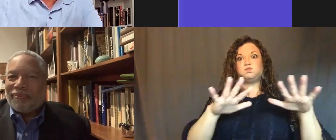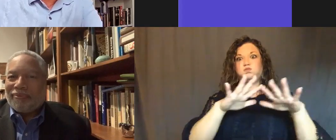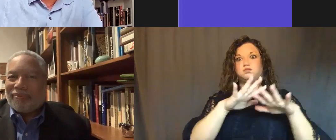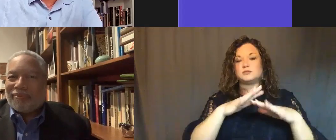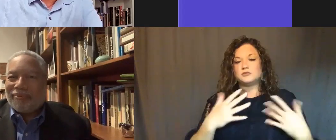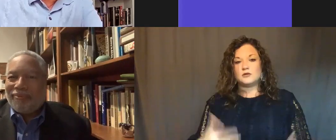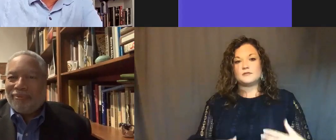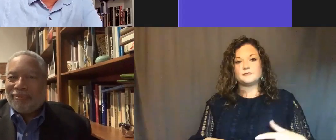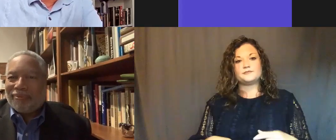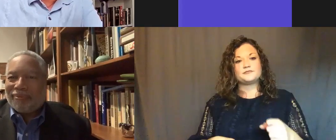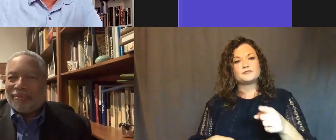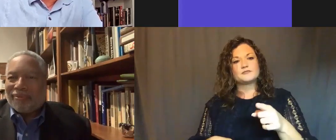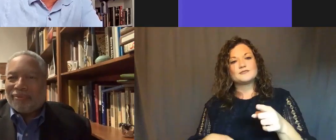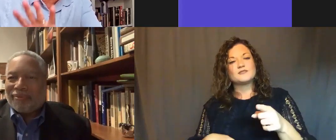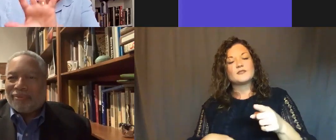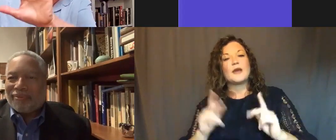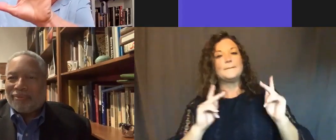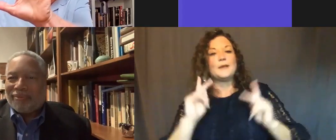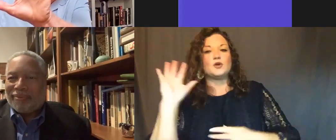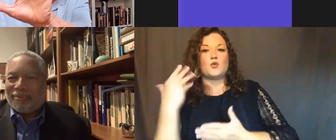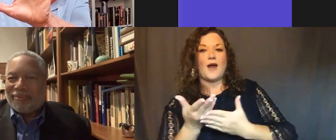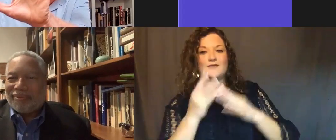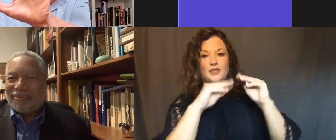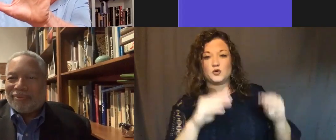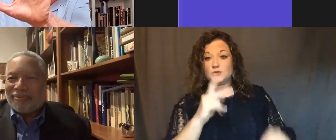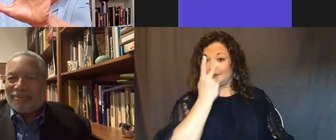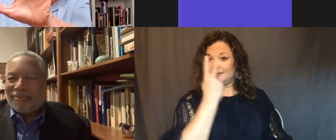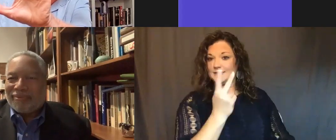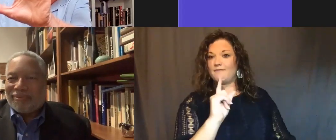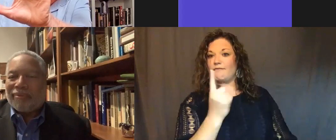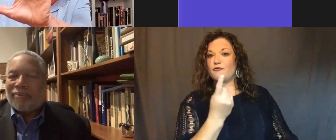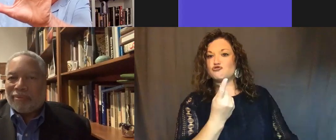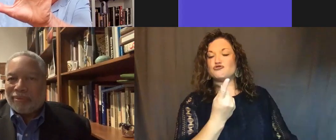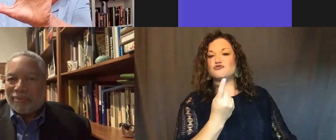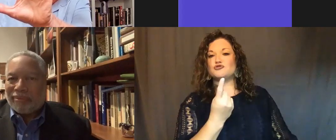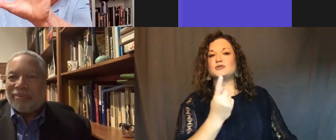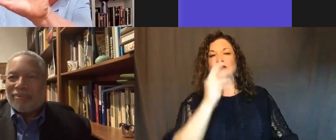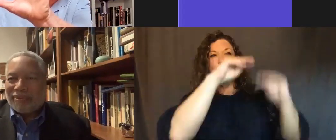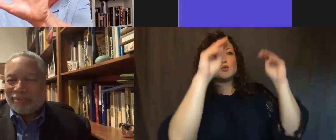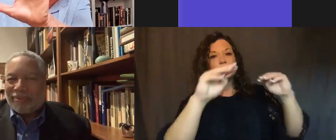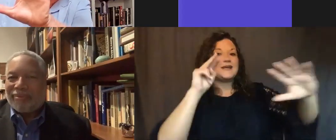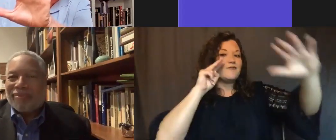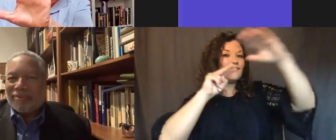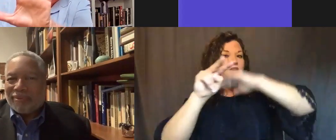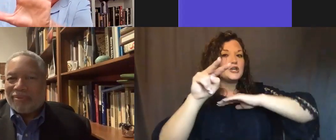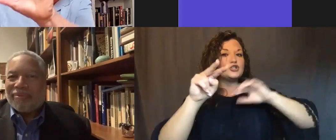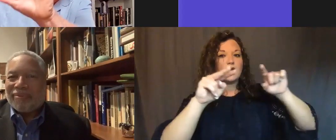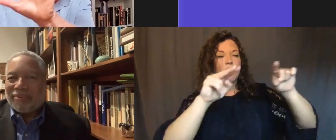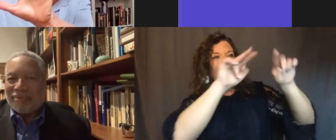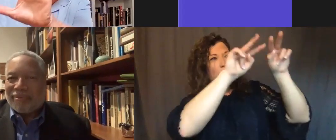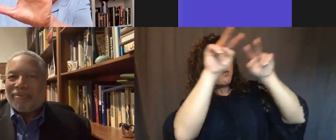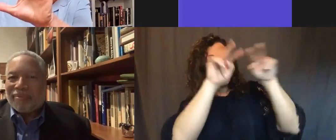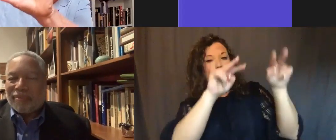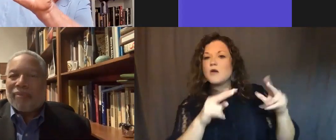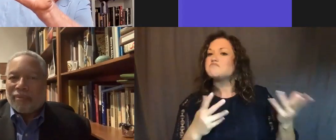People who come to the museum, the first thing they see is they see the vision of the museum in the distance as they approach all these newcomers. Could